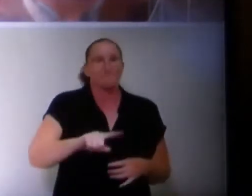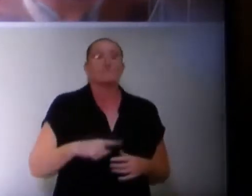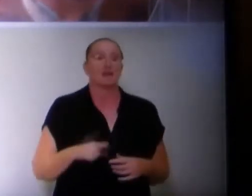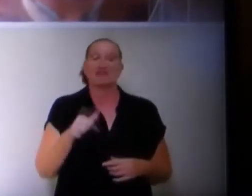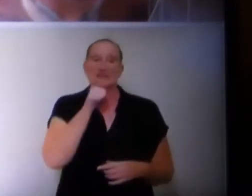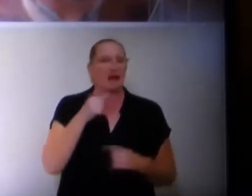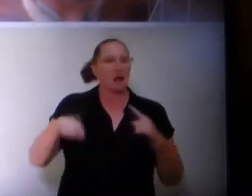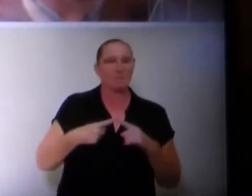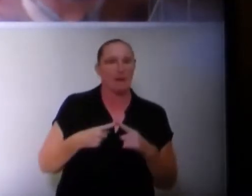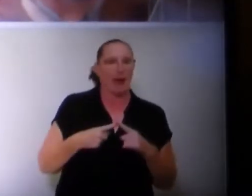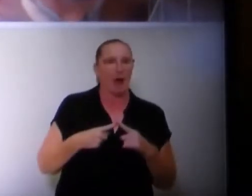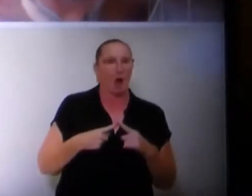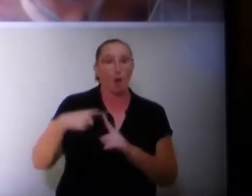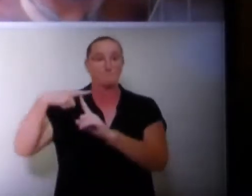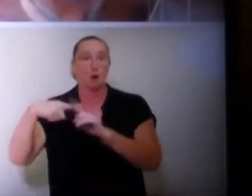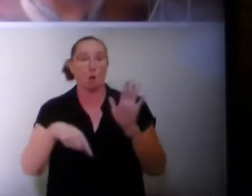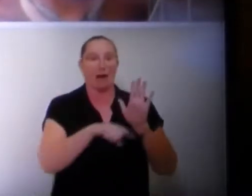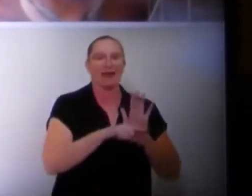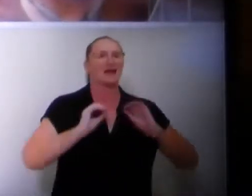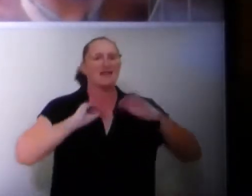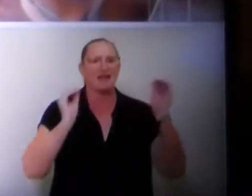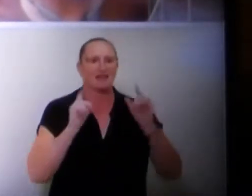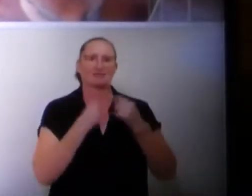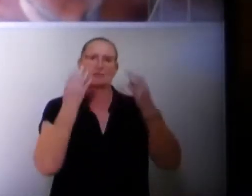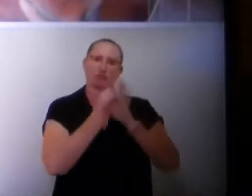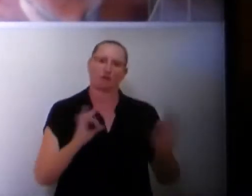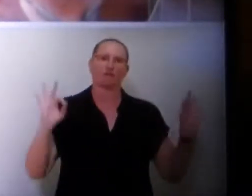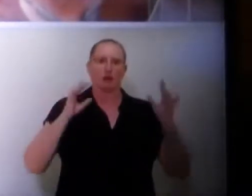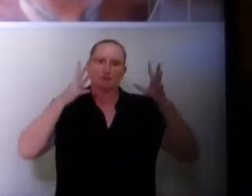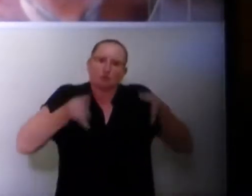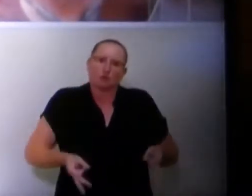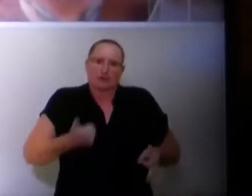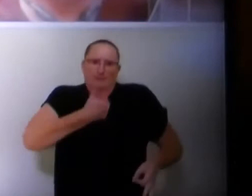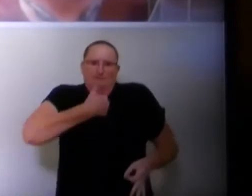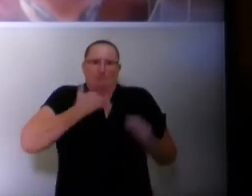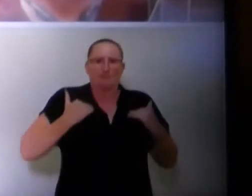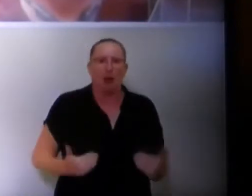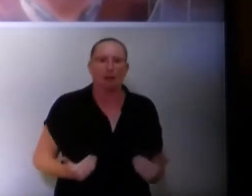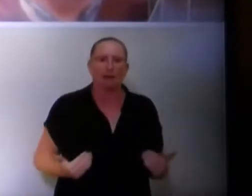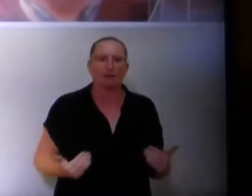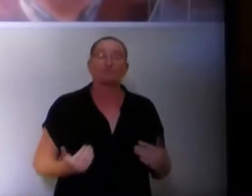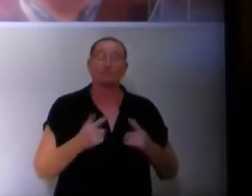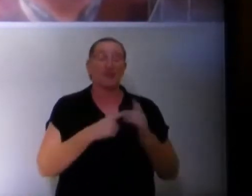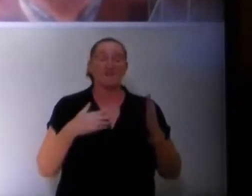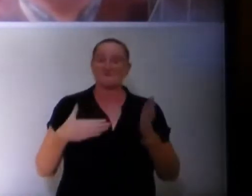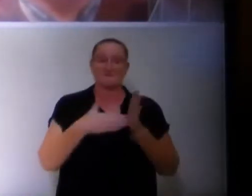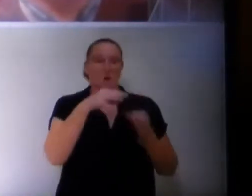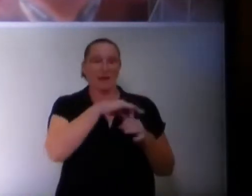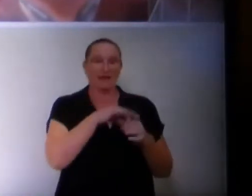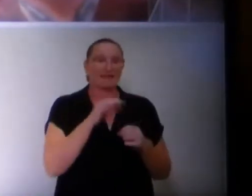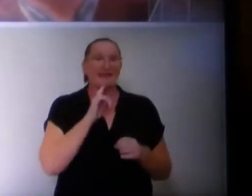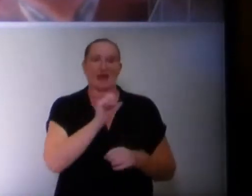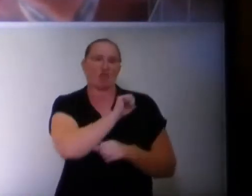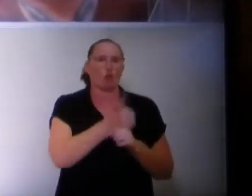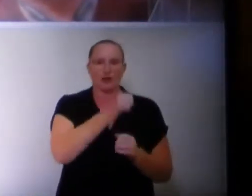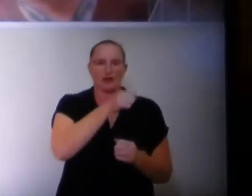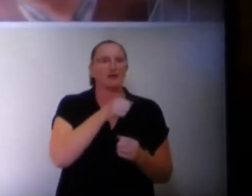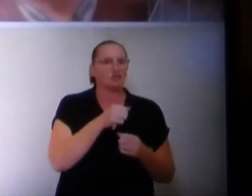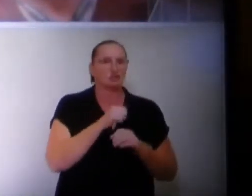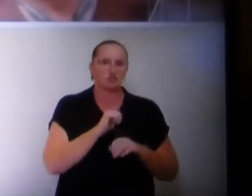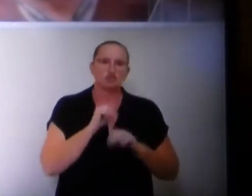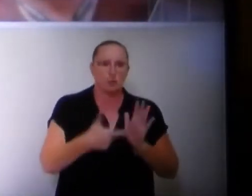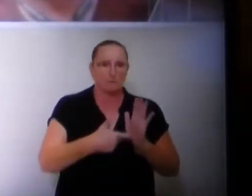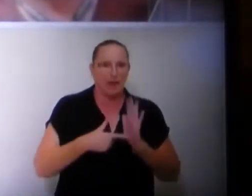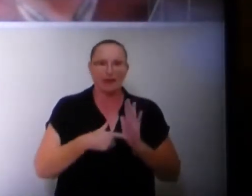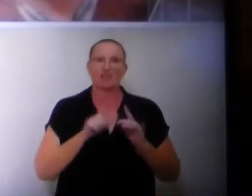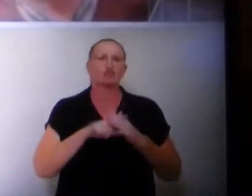This isn't about being pro or anti-anything. This is about the freedom to choose what is best for one's own body. Vote against giving authority to mandate and start focusing your policy